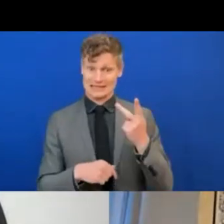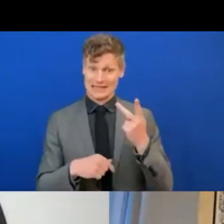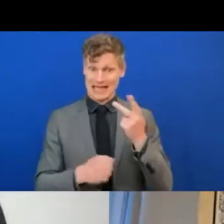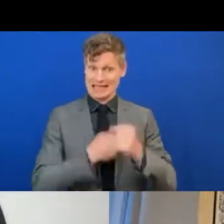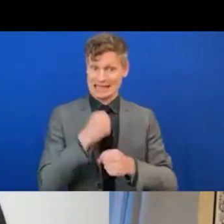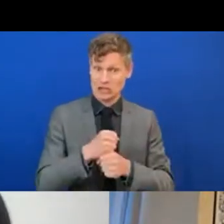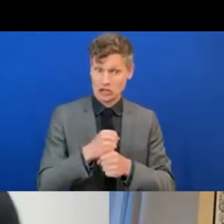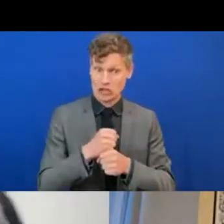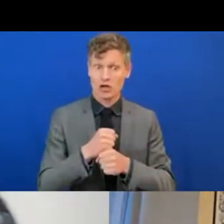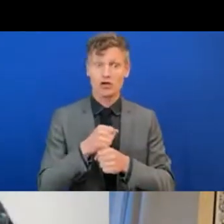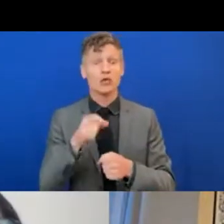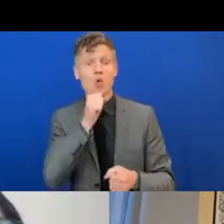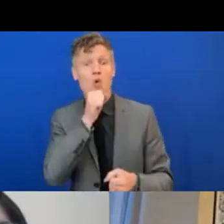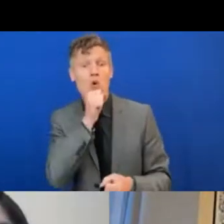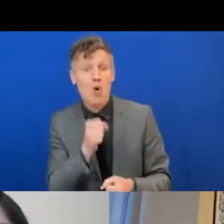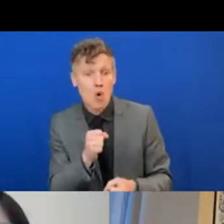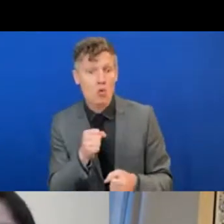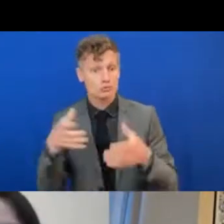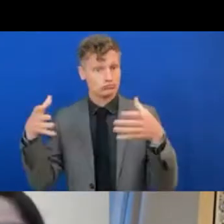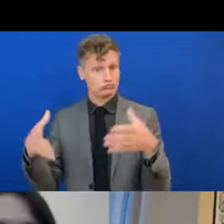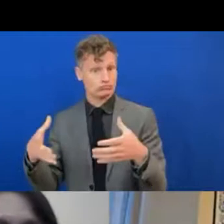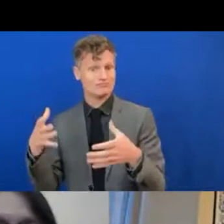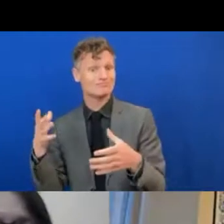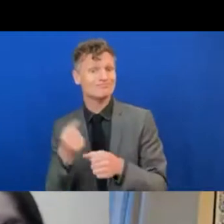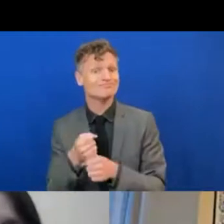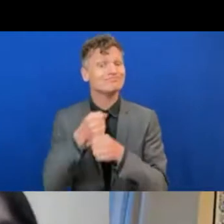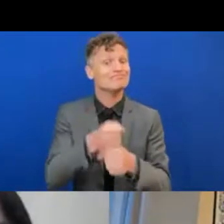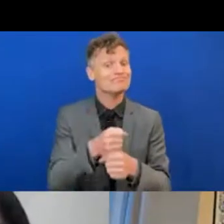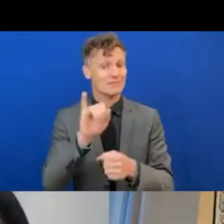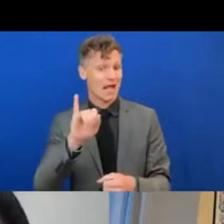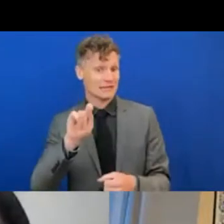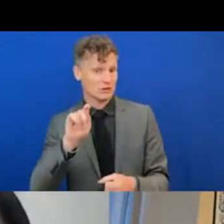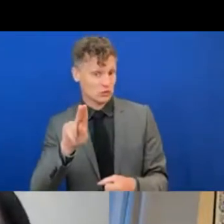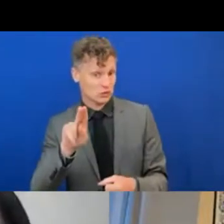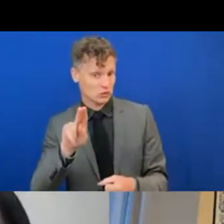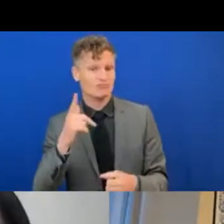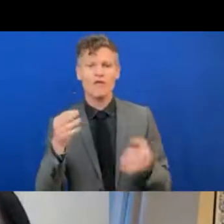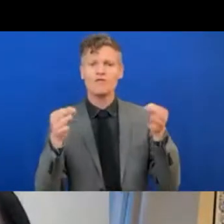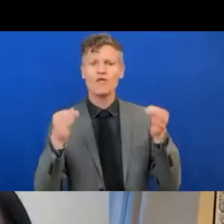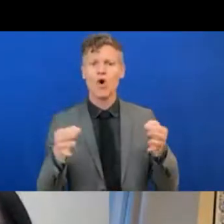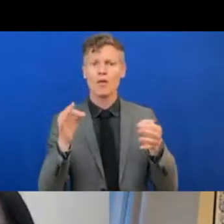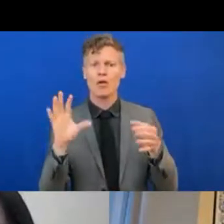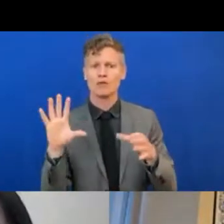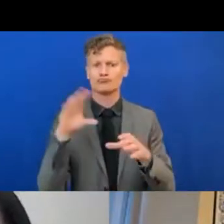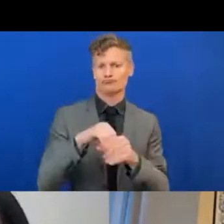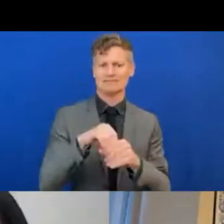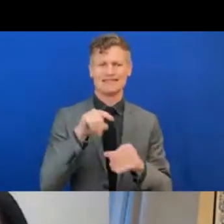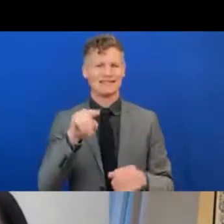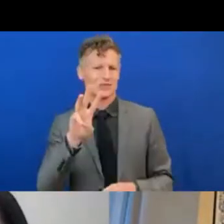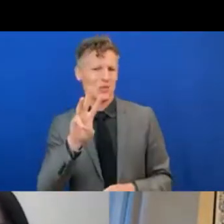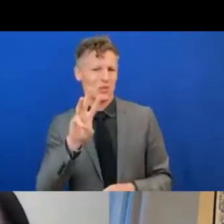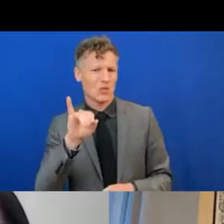have been part of ITU in a more formal way. And as we all know, it's through the WISIS process, the World